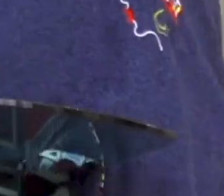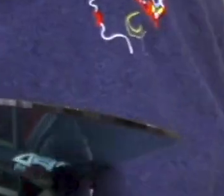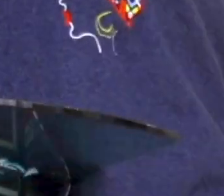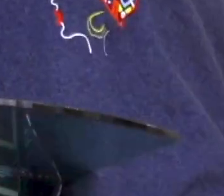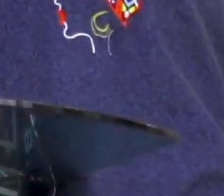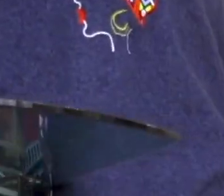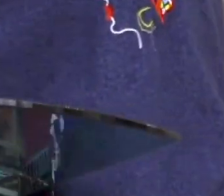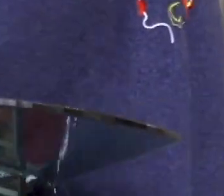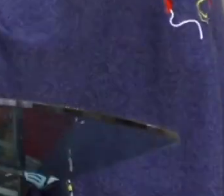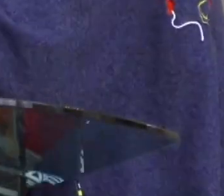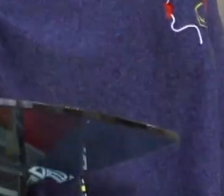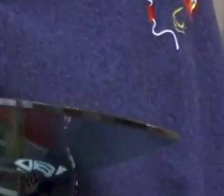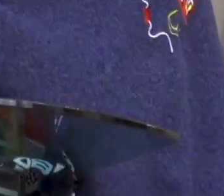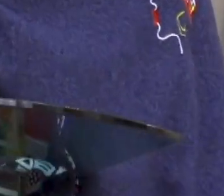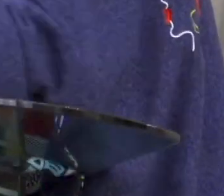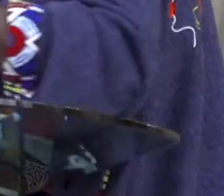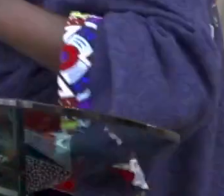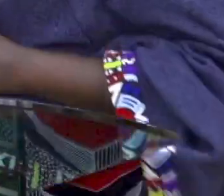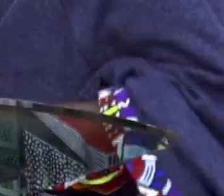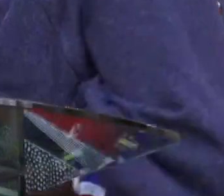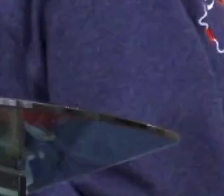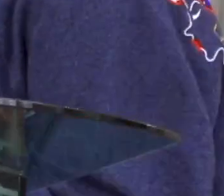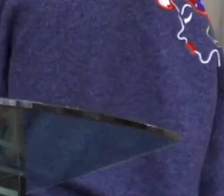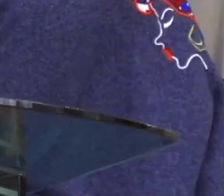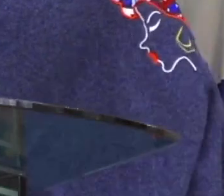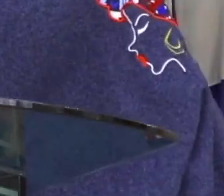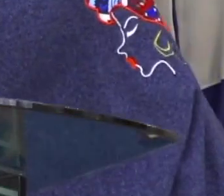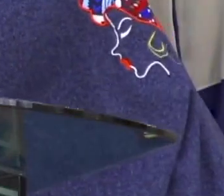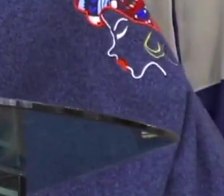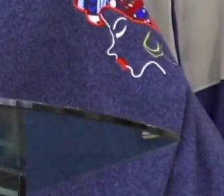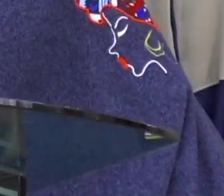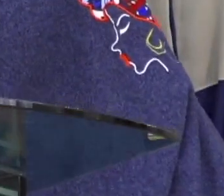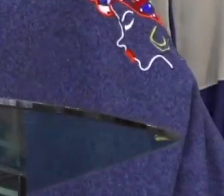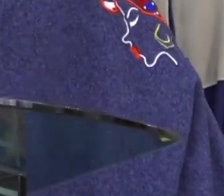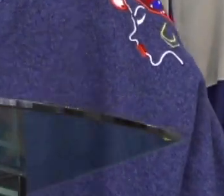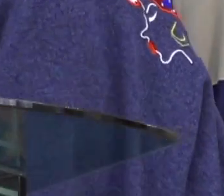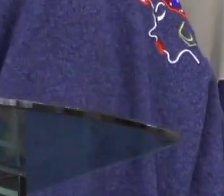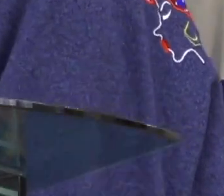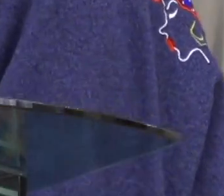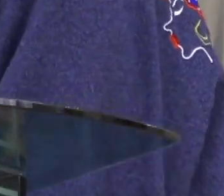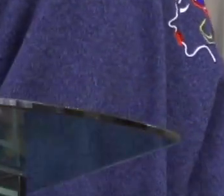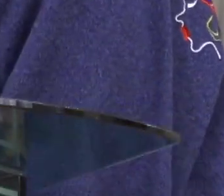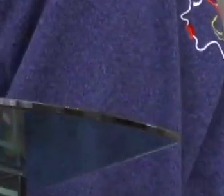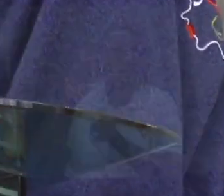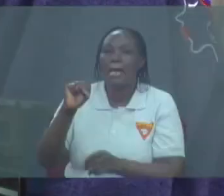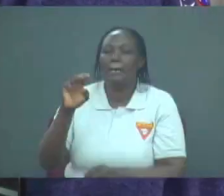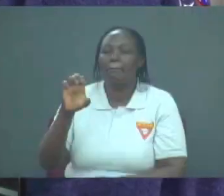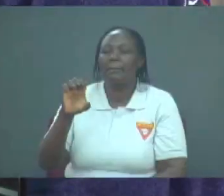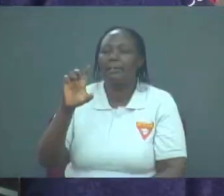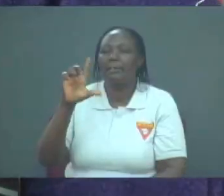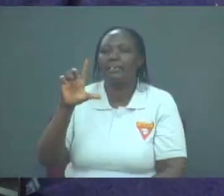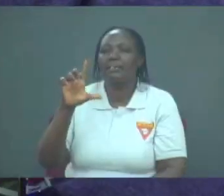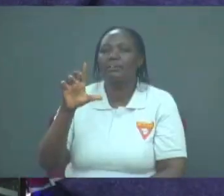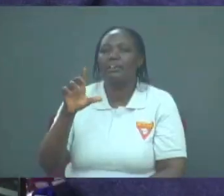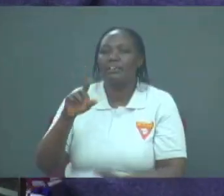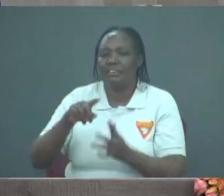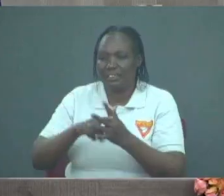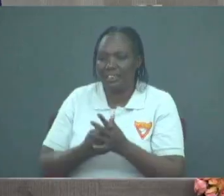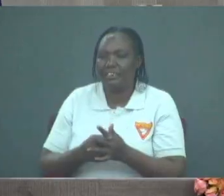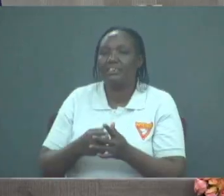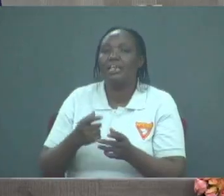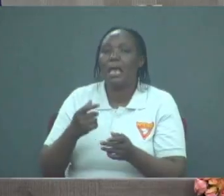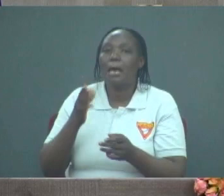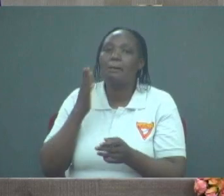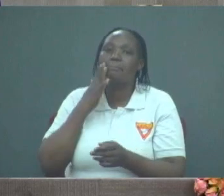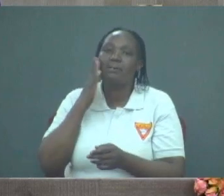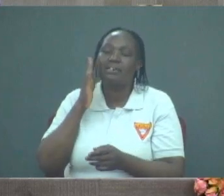thank you so we are going to pray Melchizedek will start and then his mom and then I will close